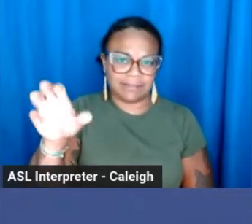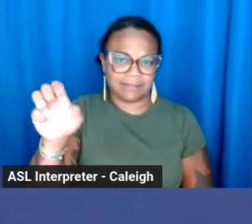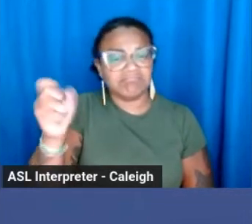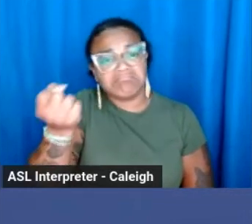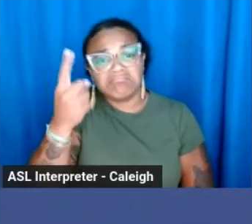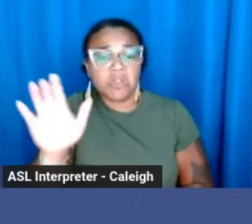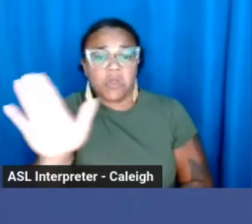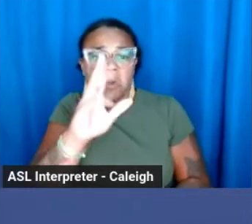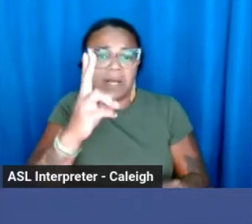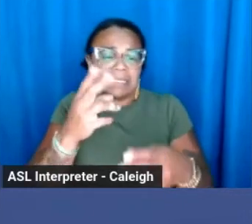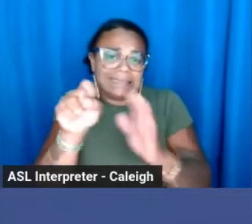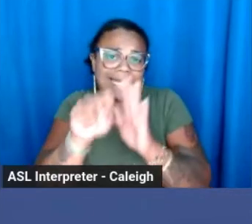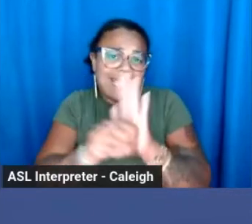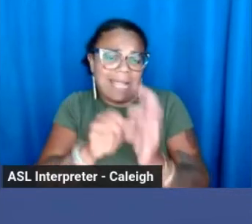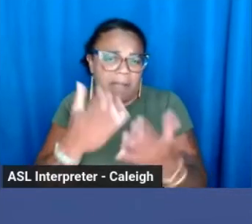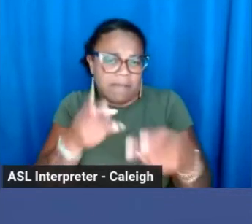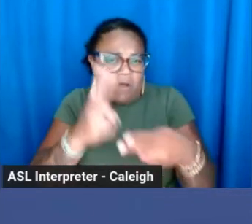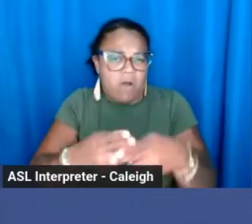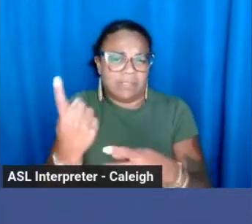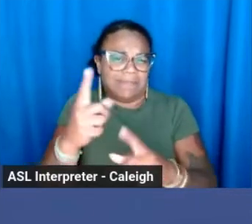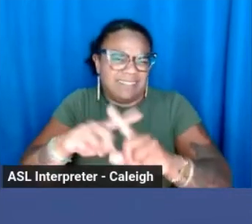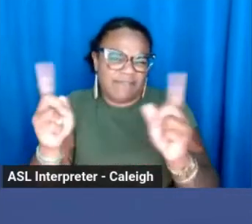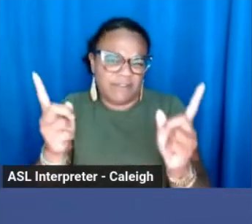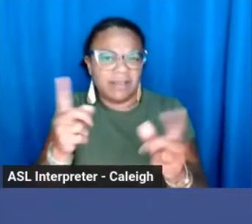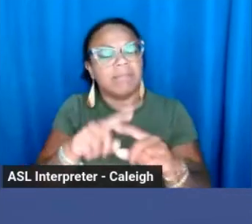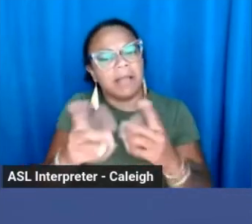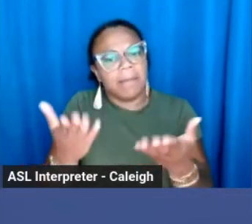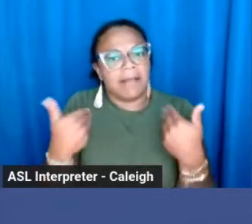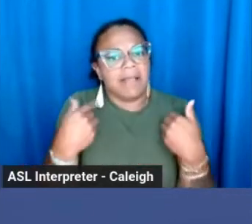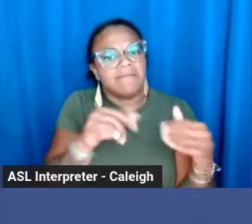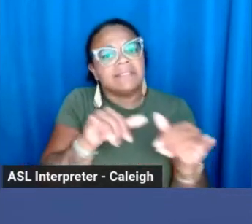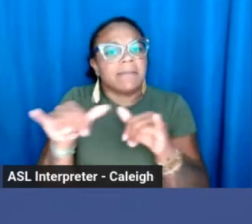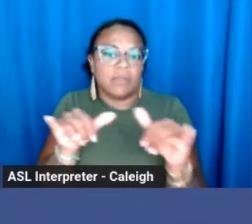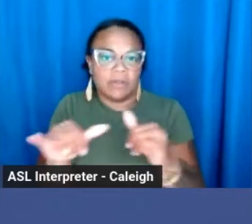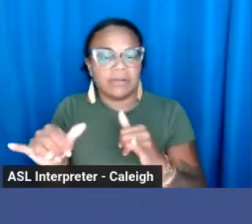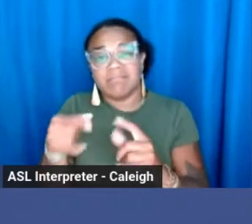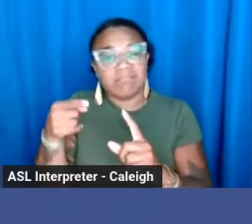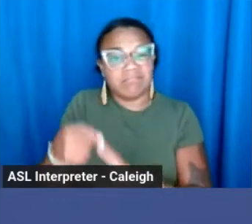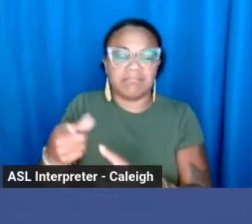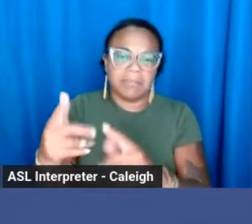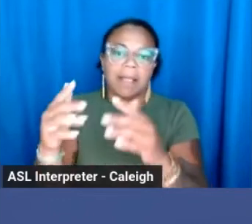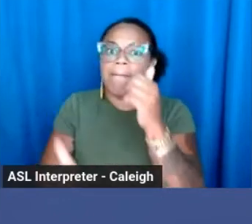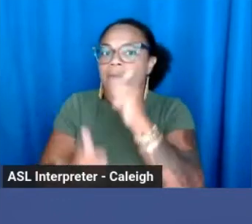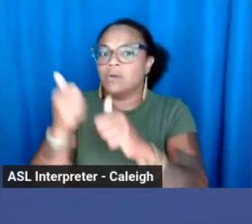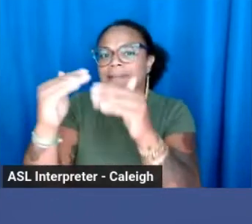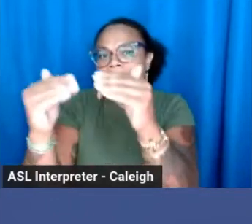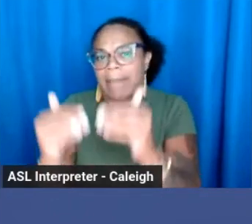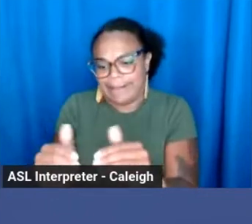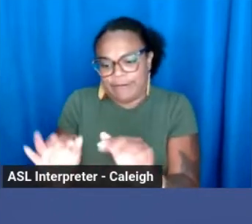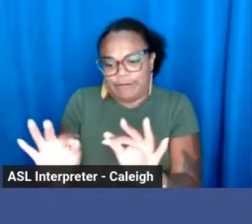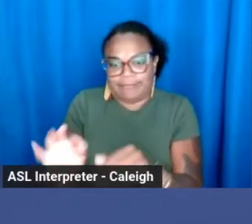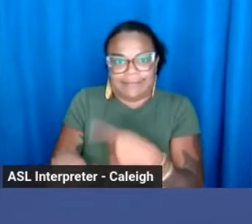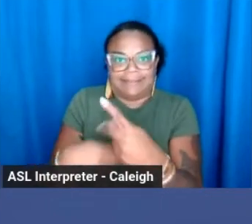name. But it's basically the most minor type of criminal offense. And it could be something like